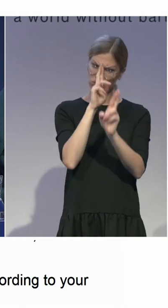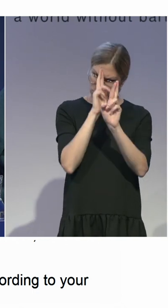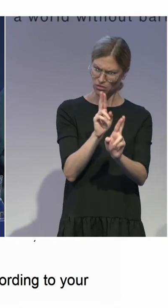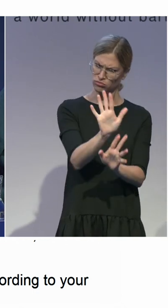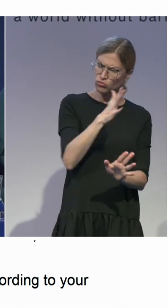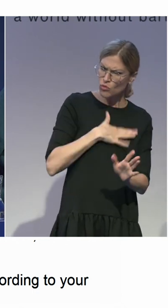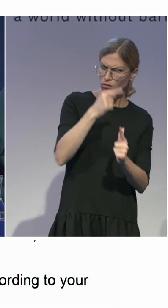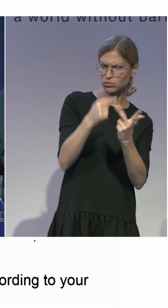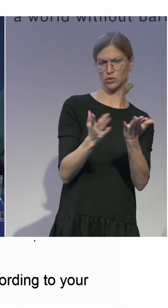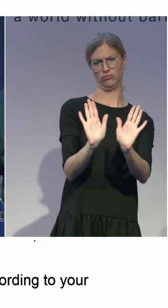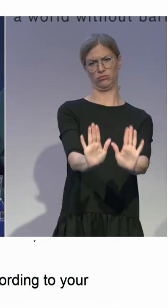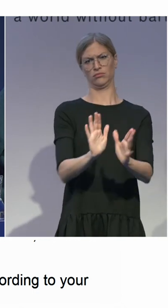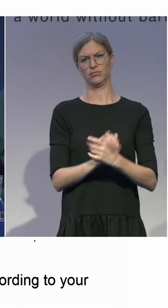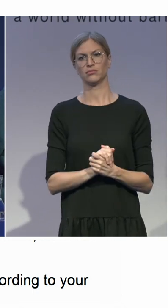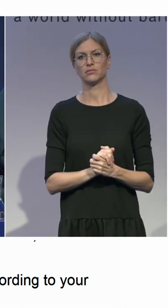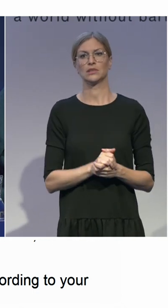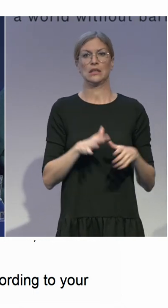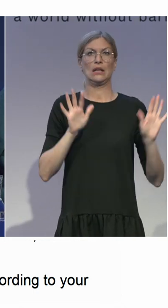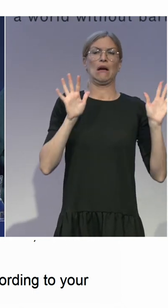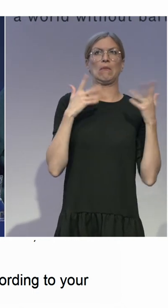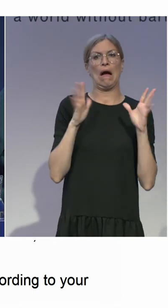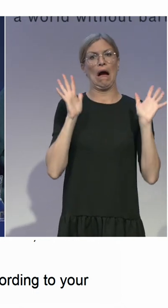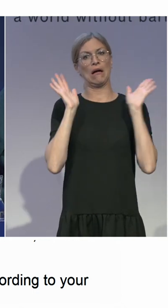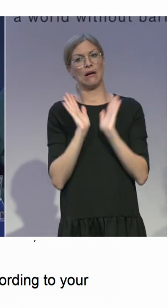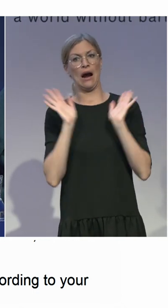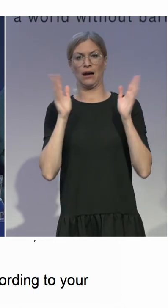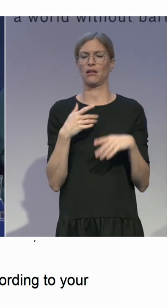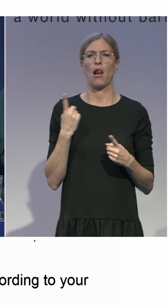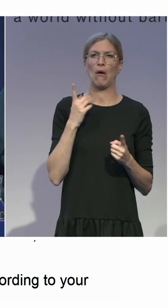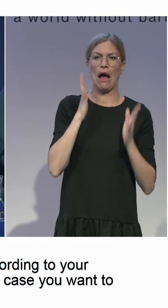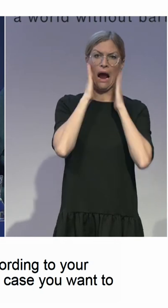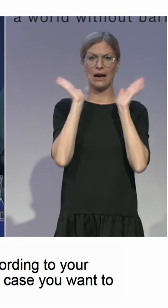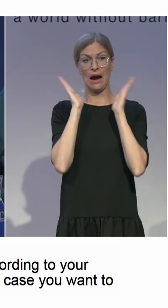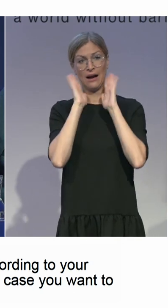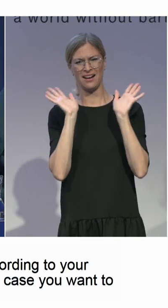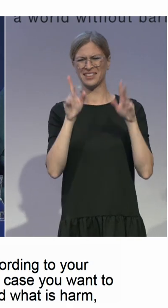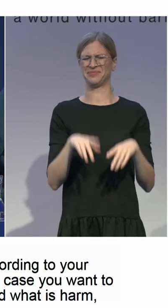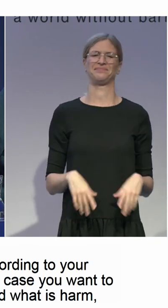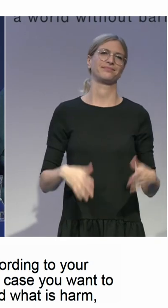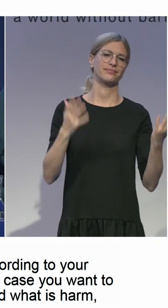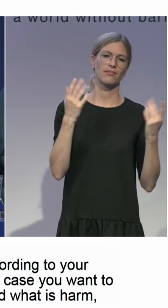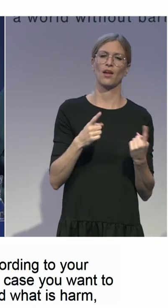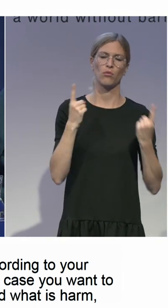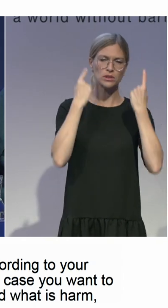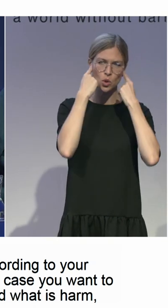what is harm? And we see a lot of time like the red